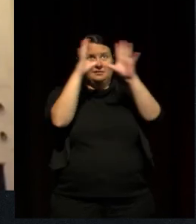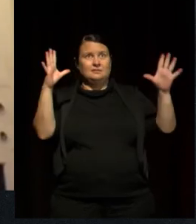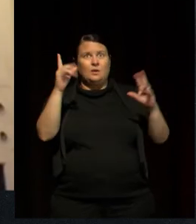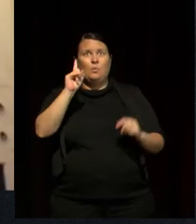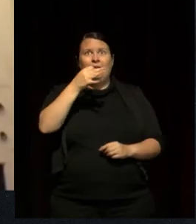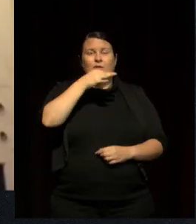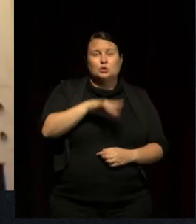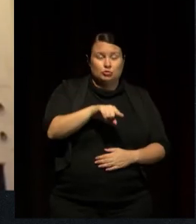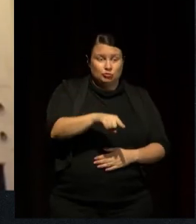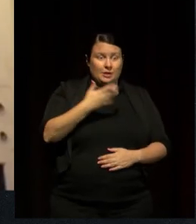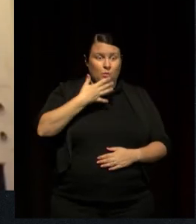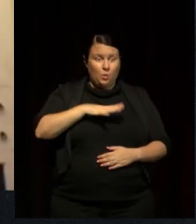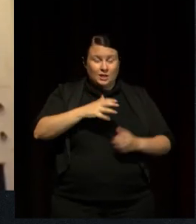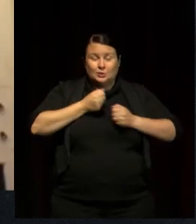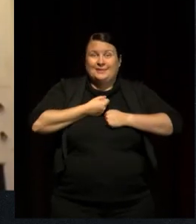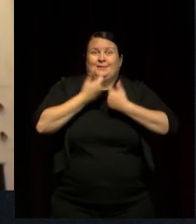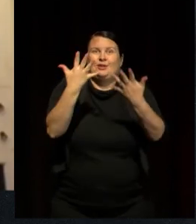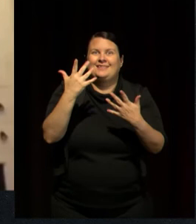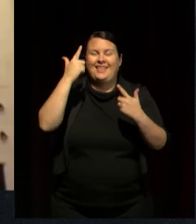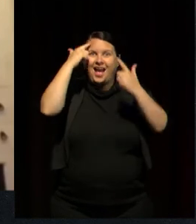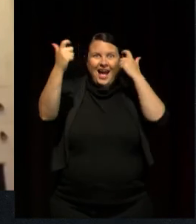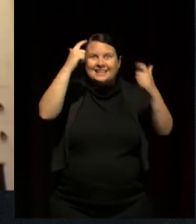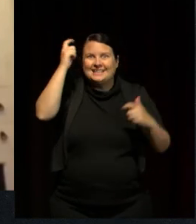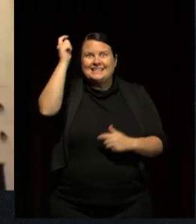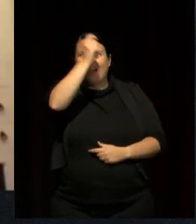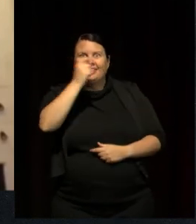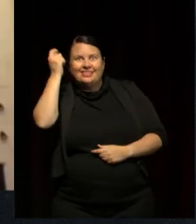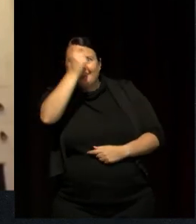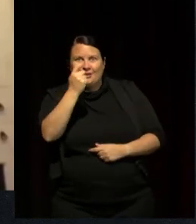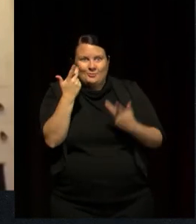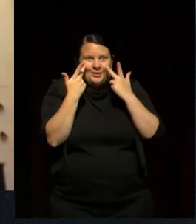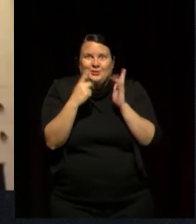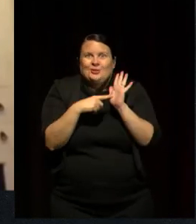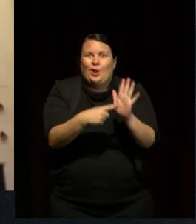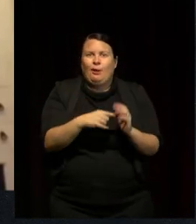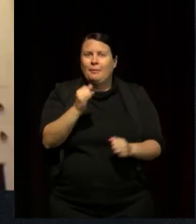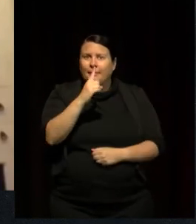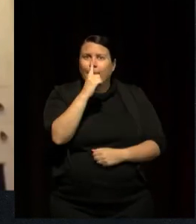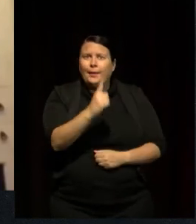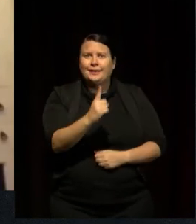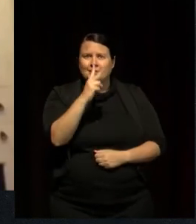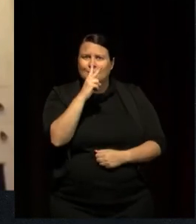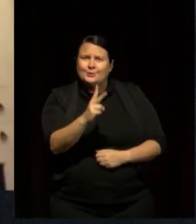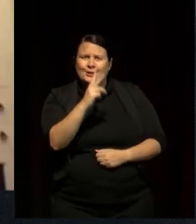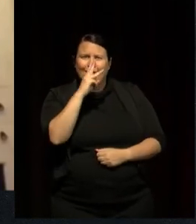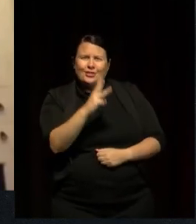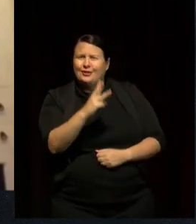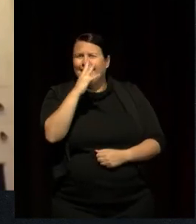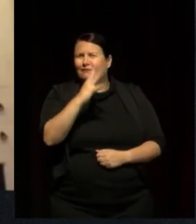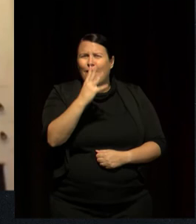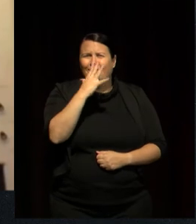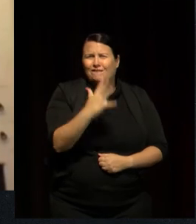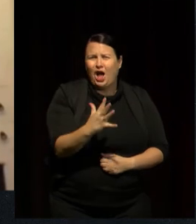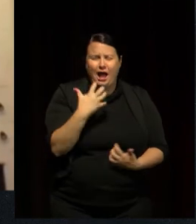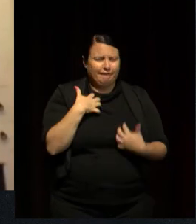express their ideas and theories? And this happens, you know, when you're one, two, three, four, and five years old. And listening